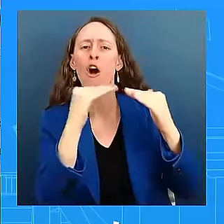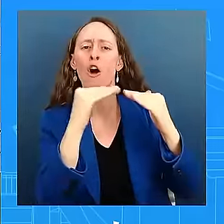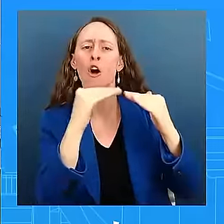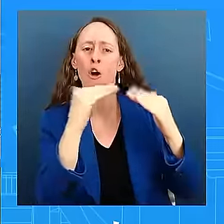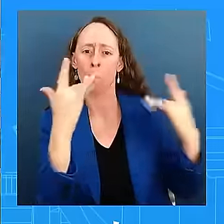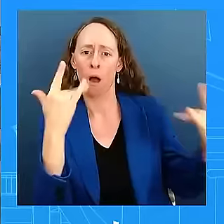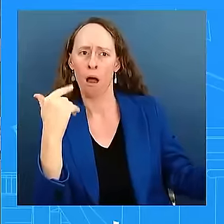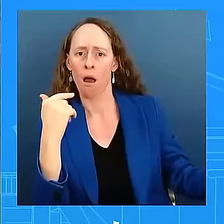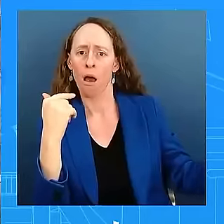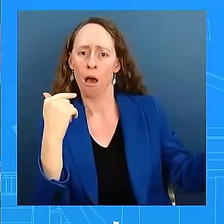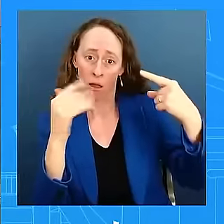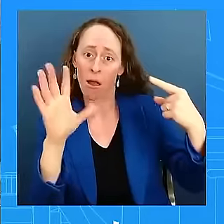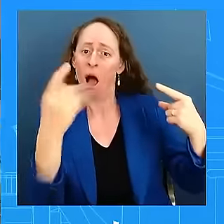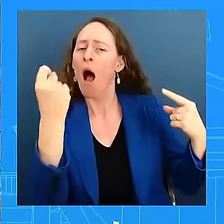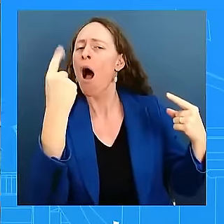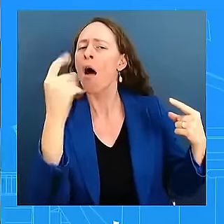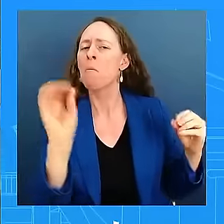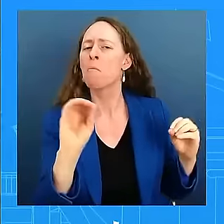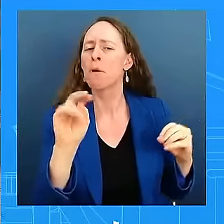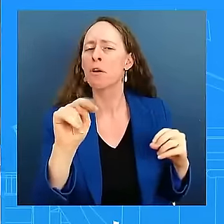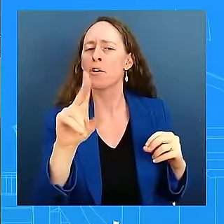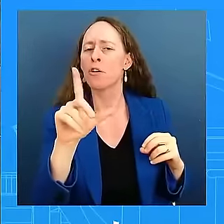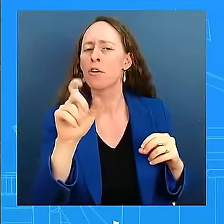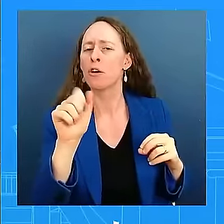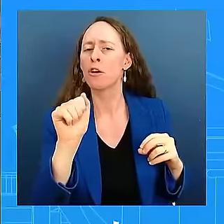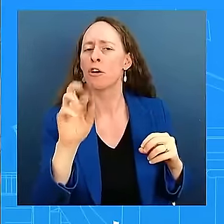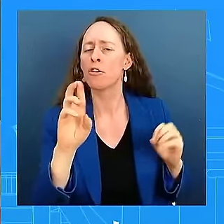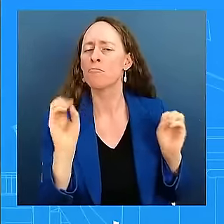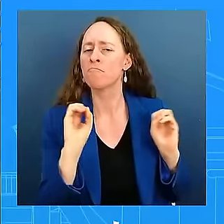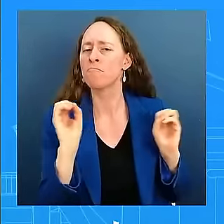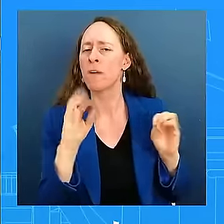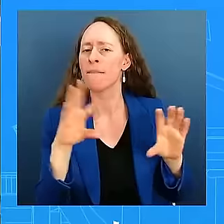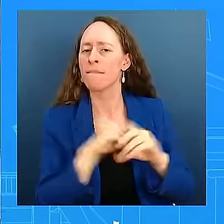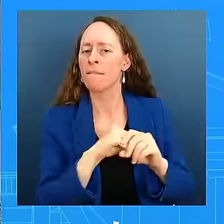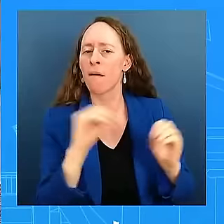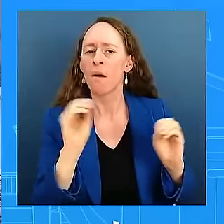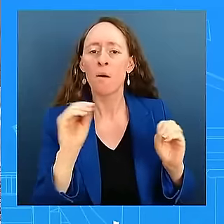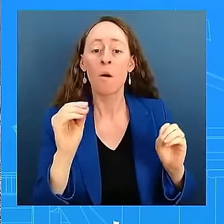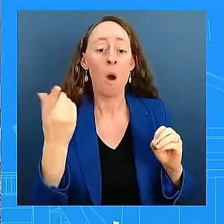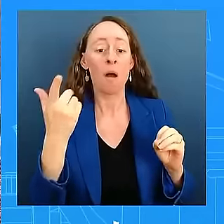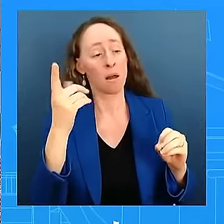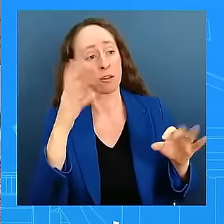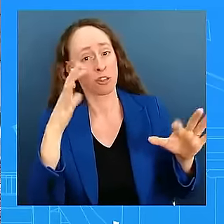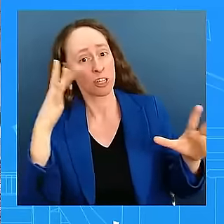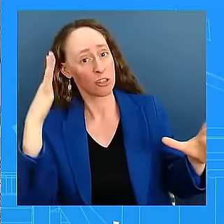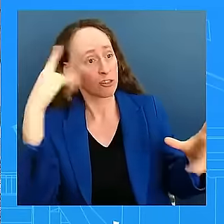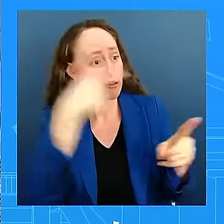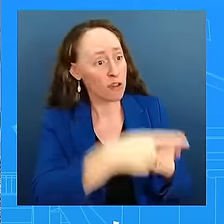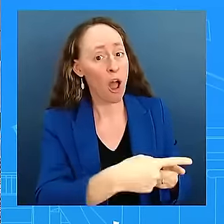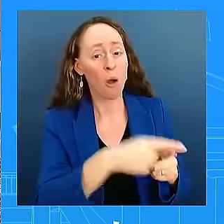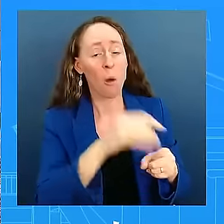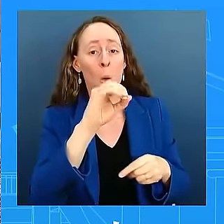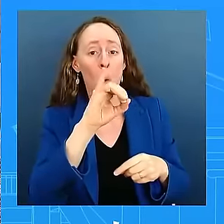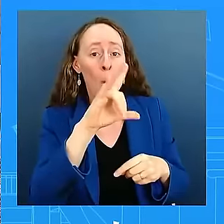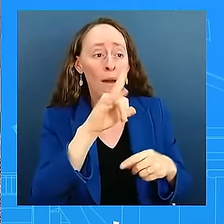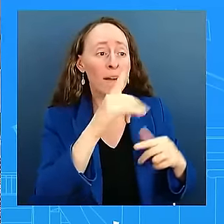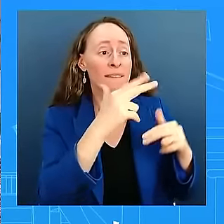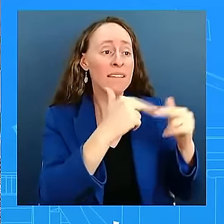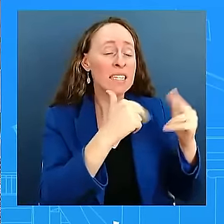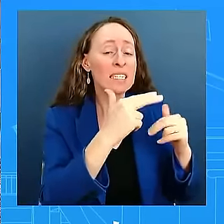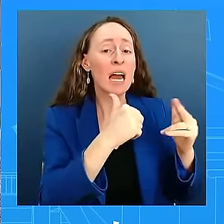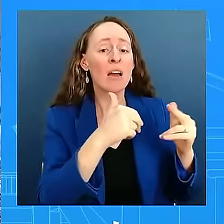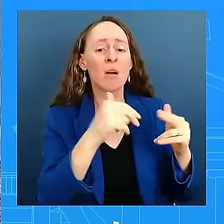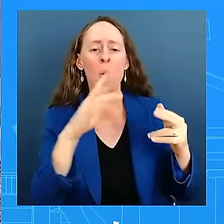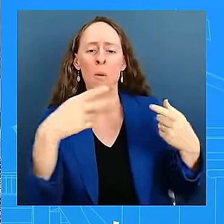he didn't think they should strike energy sites either. So what, in the President's view, would be proportionate?